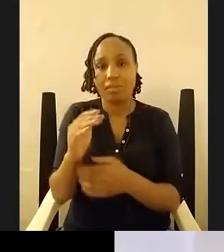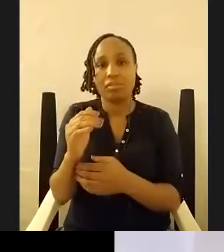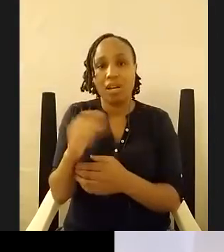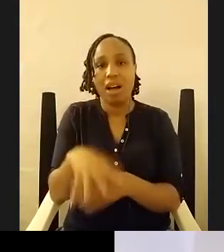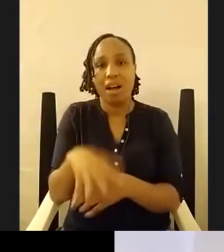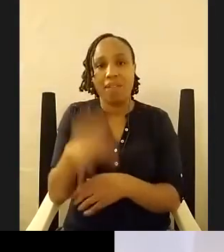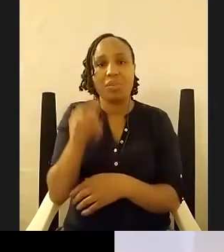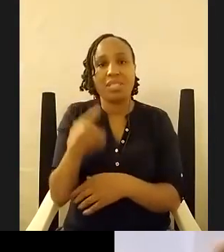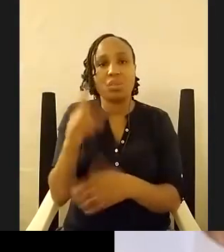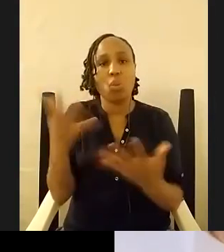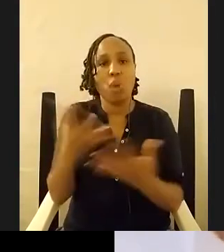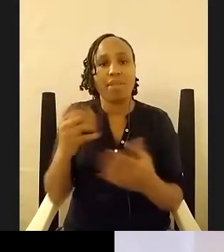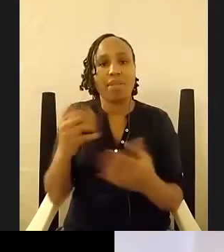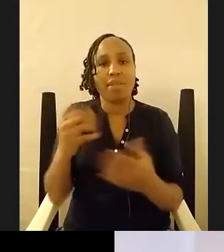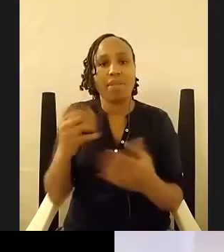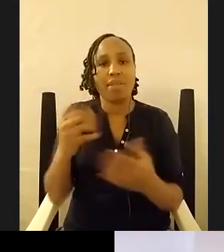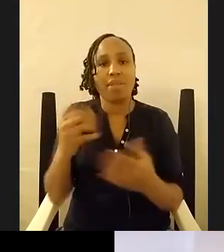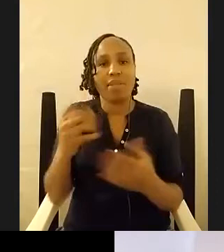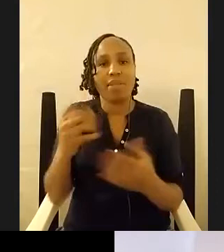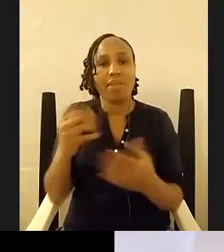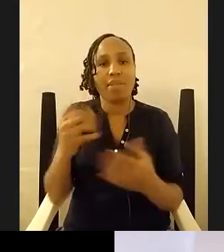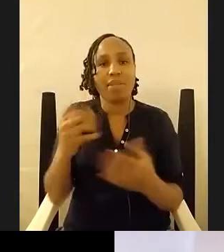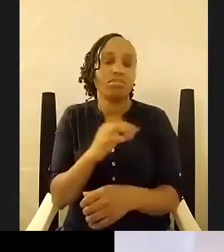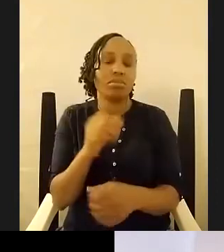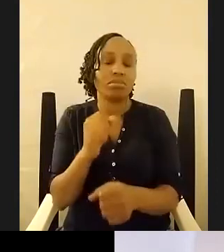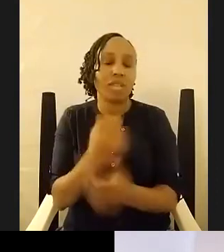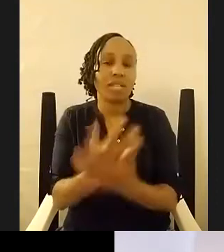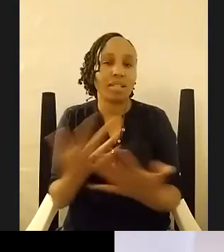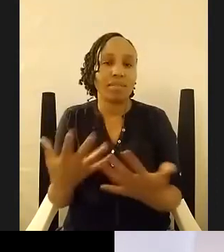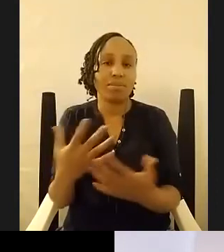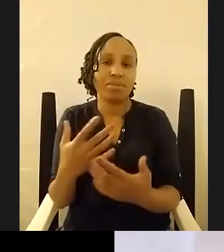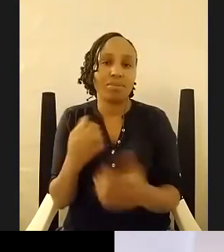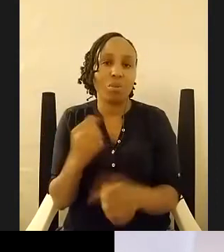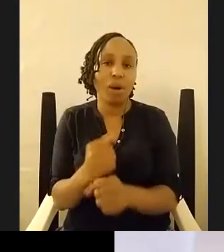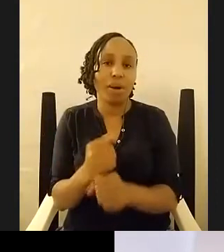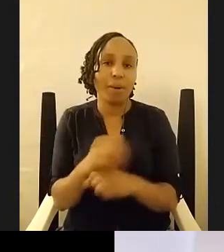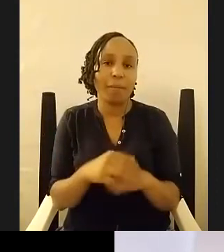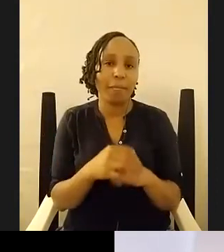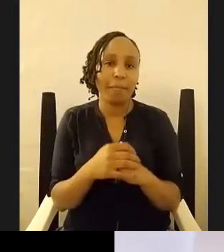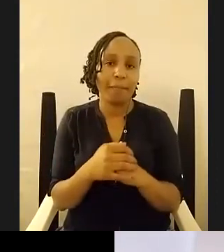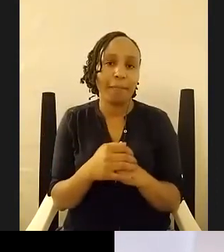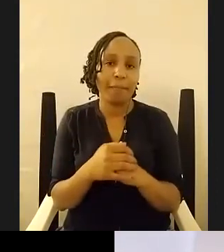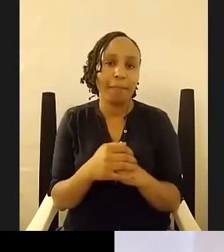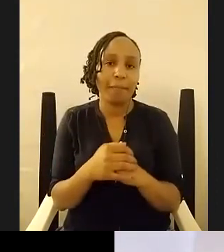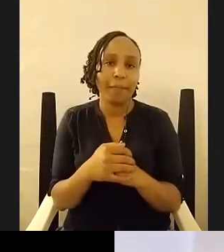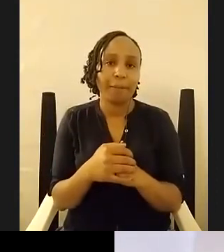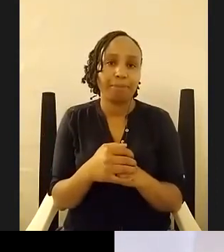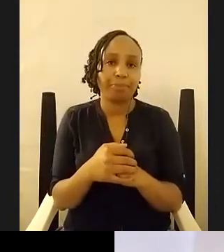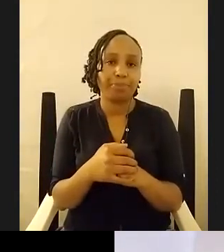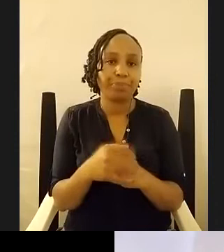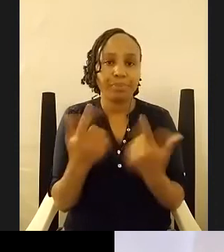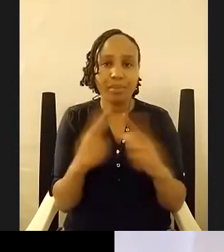i think i think the the the deceit of fiction is in the language how we use to kind